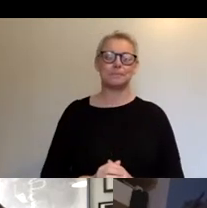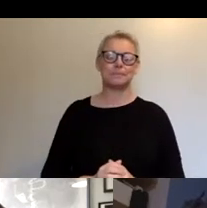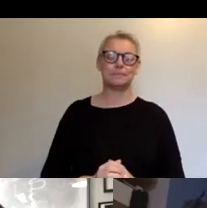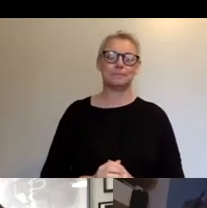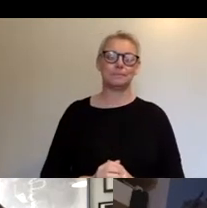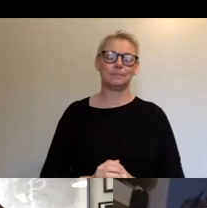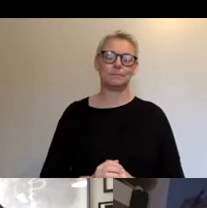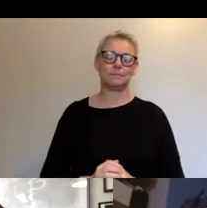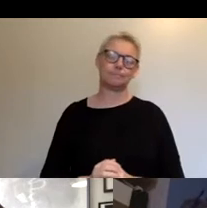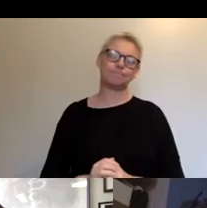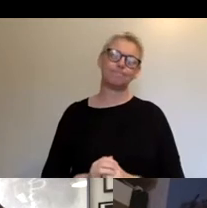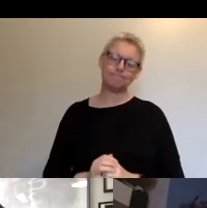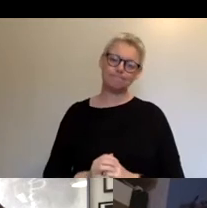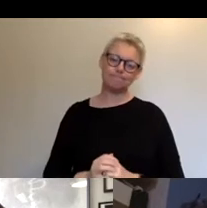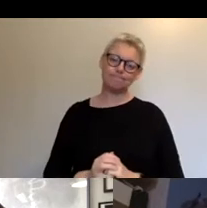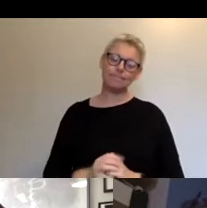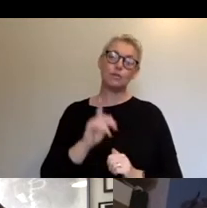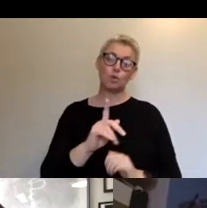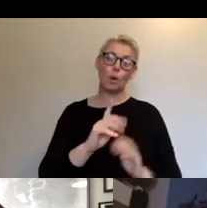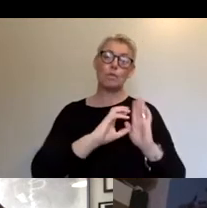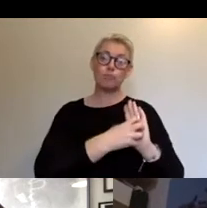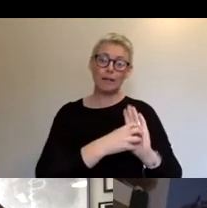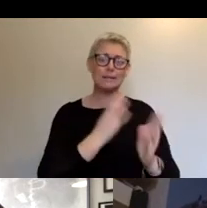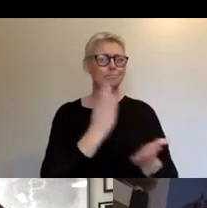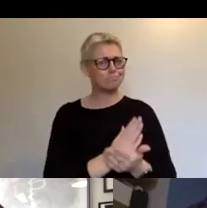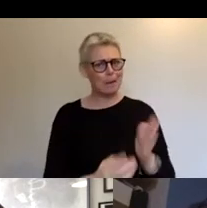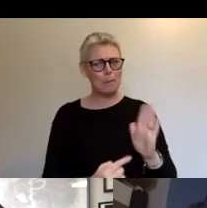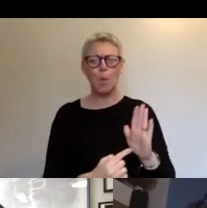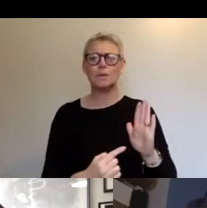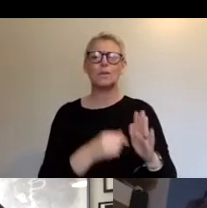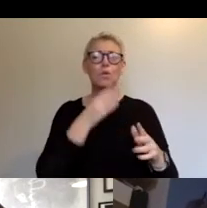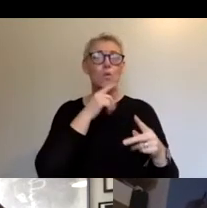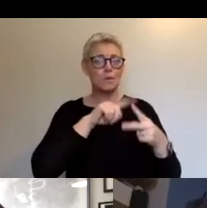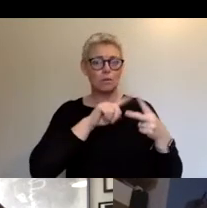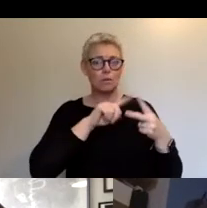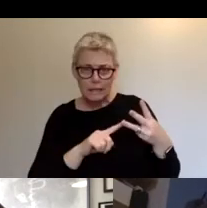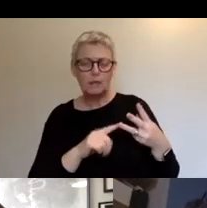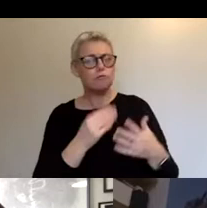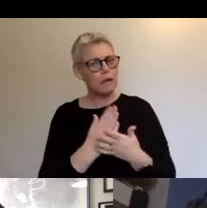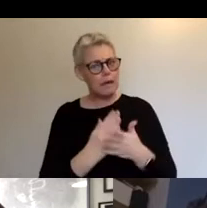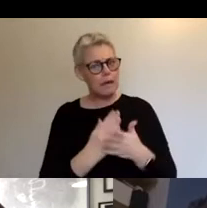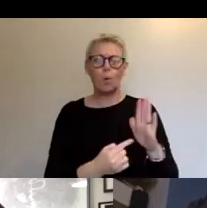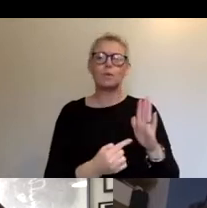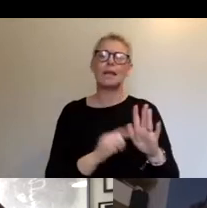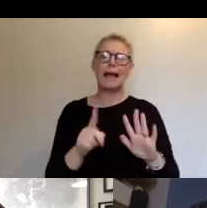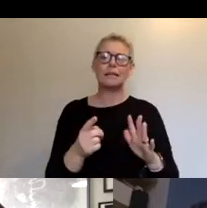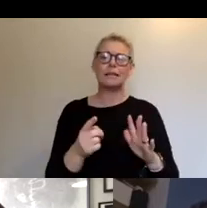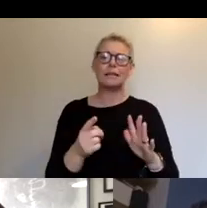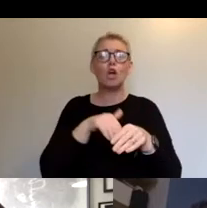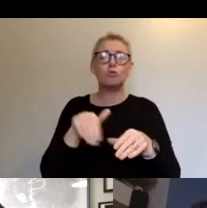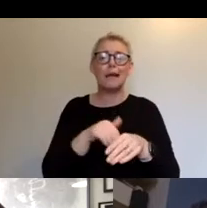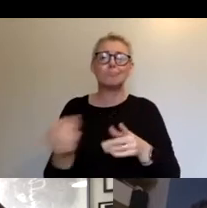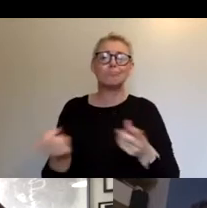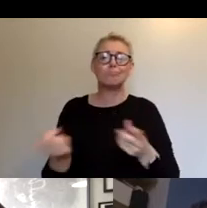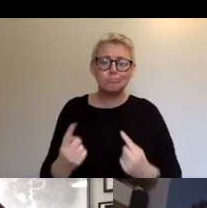So, yeah, that the branding was really important. The use of the different platforms and bringing that content together over the two weeks was just just really was the